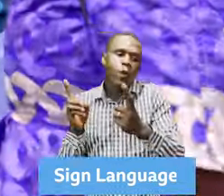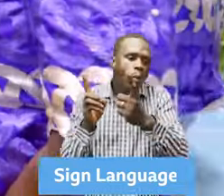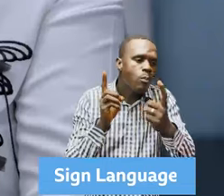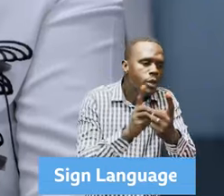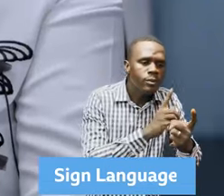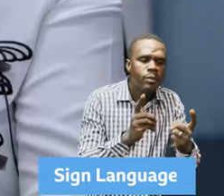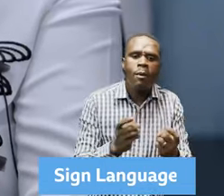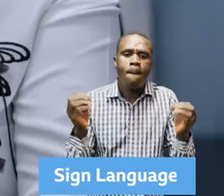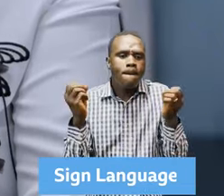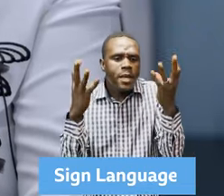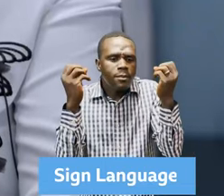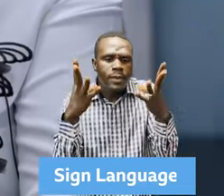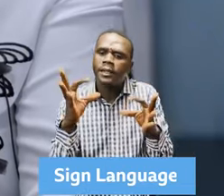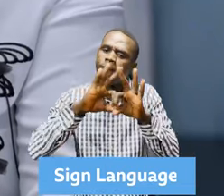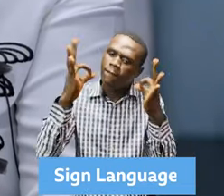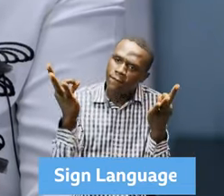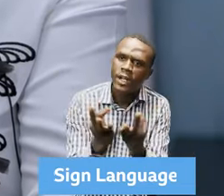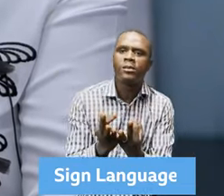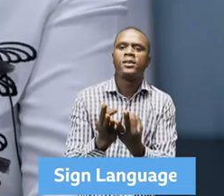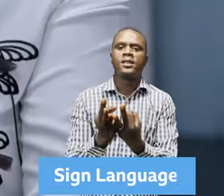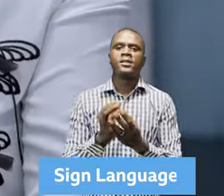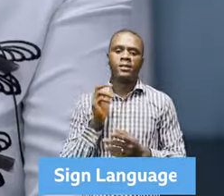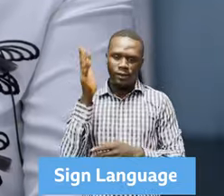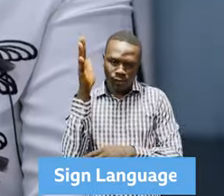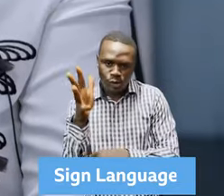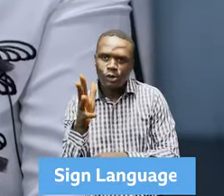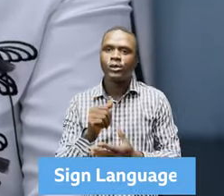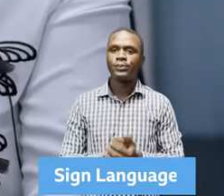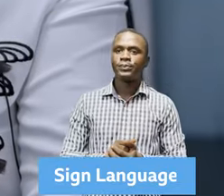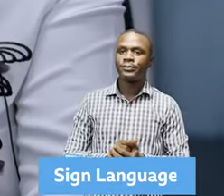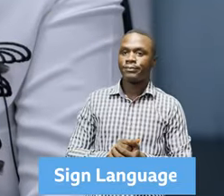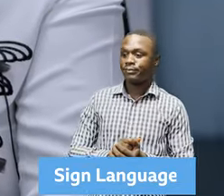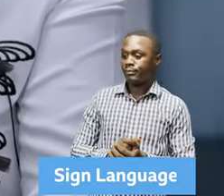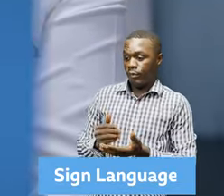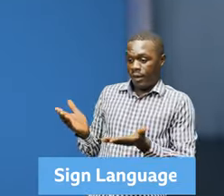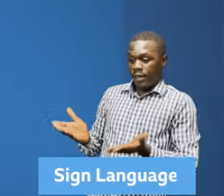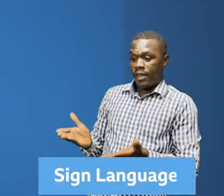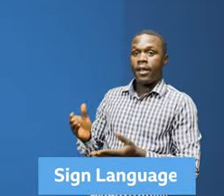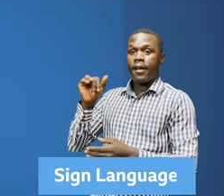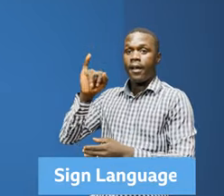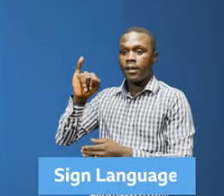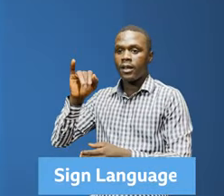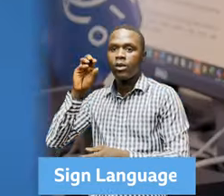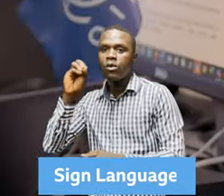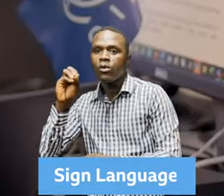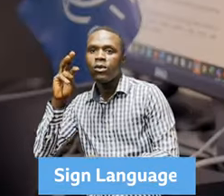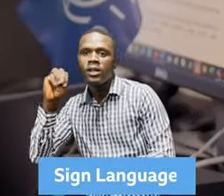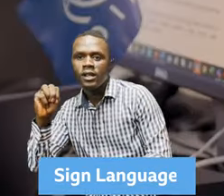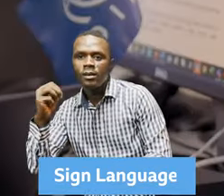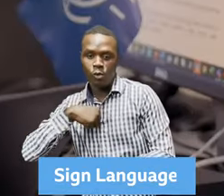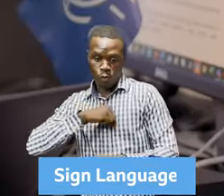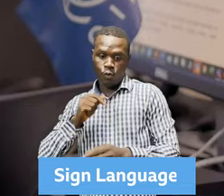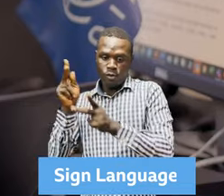We intend to reach 43,000 households in total by the time the project ends. In IOM, our programs